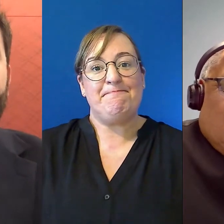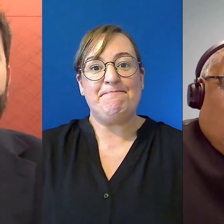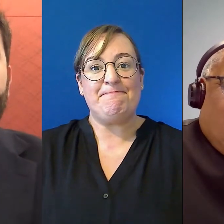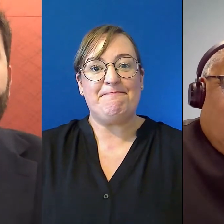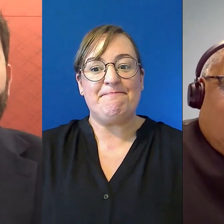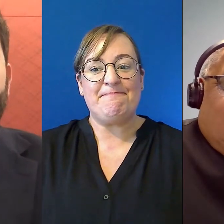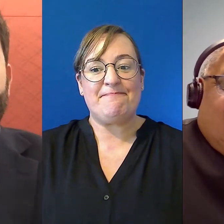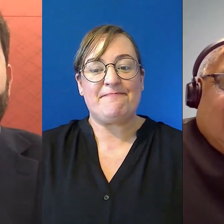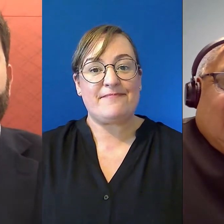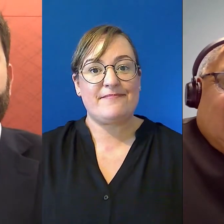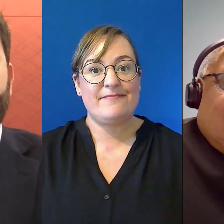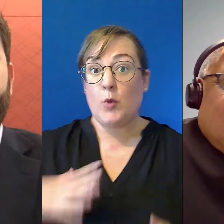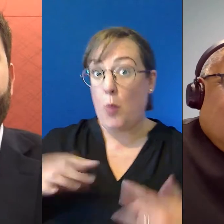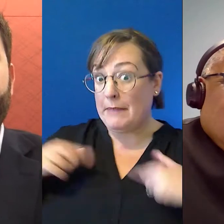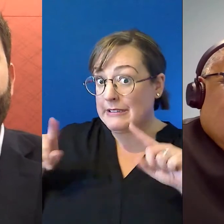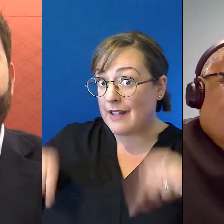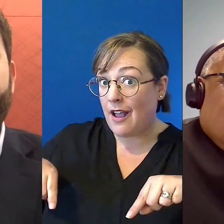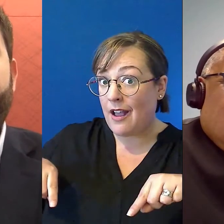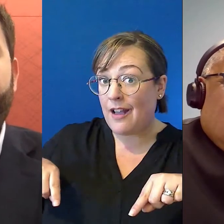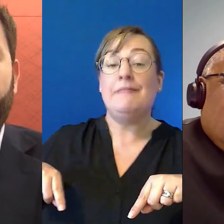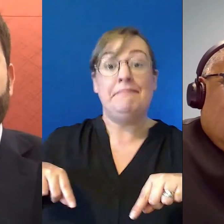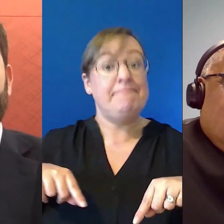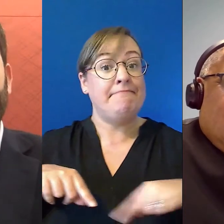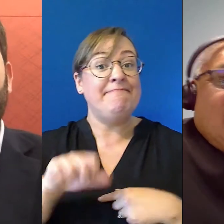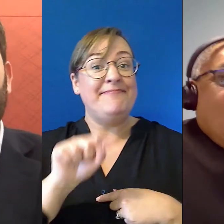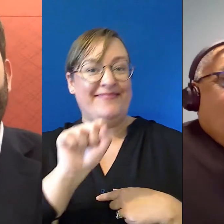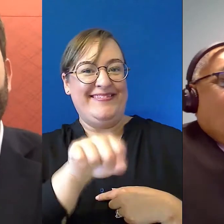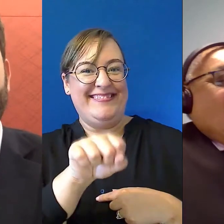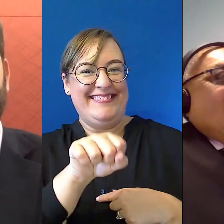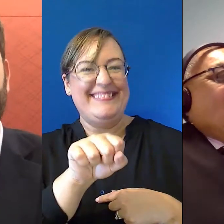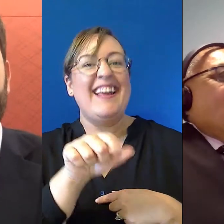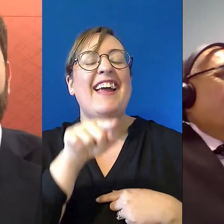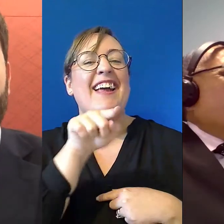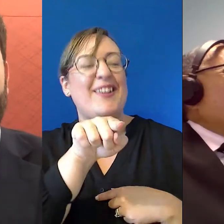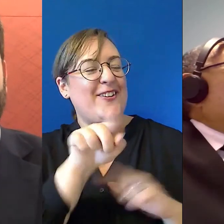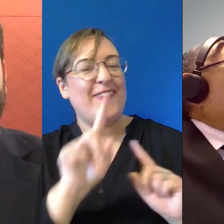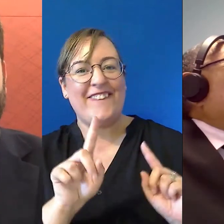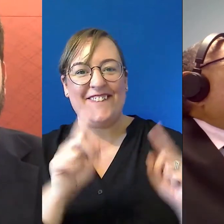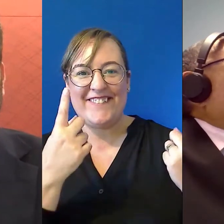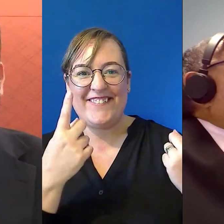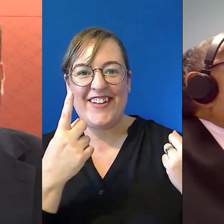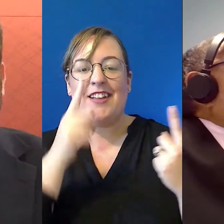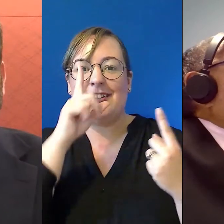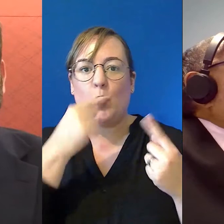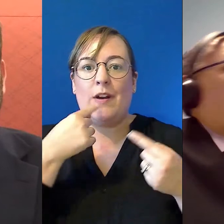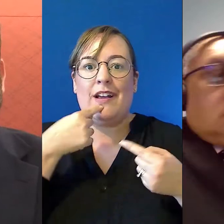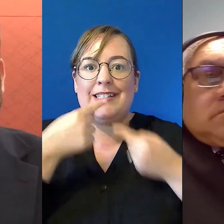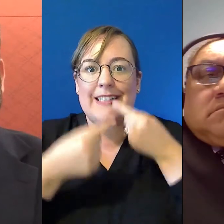Do you want me to go? Trevor, yeah, firstly how would you define